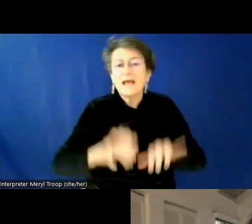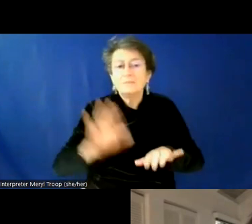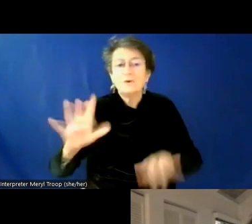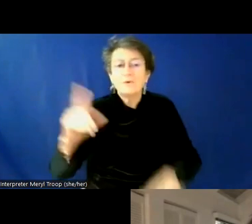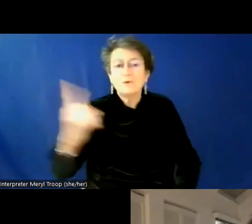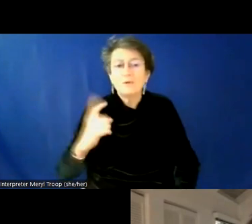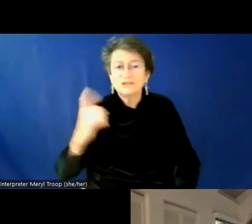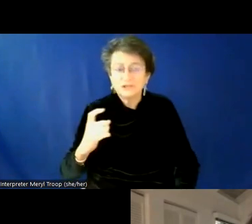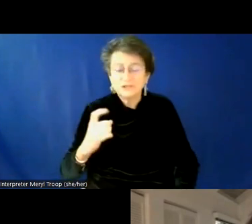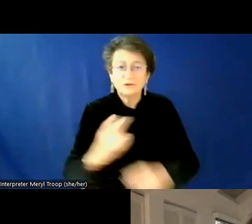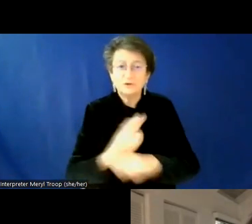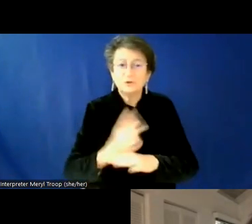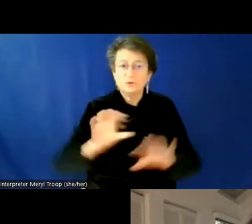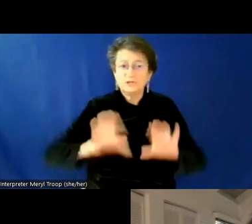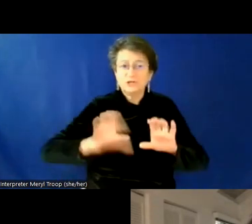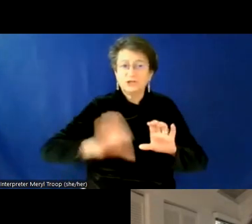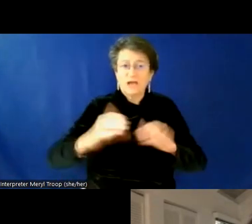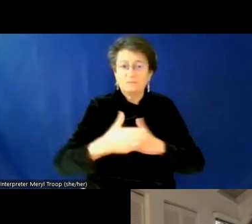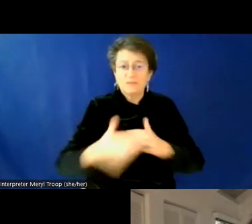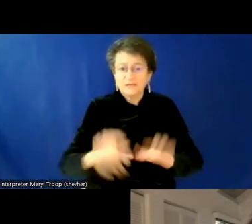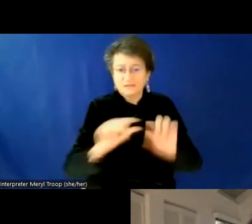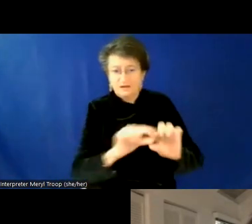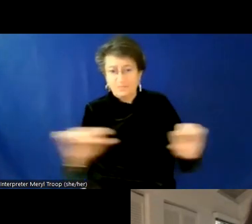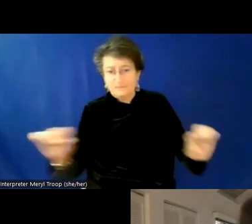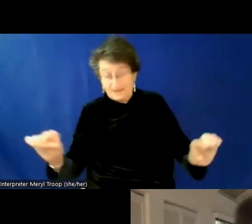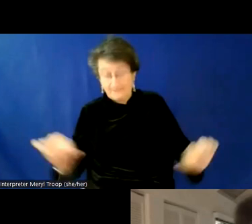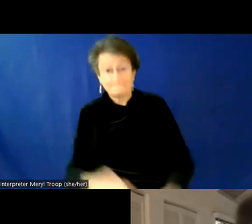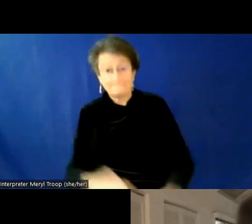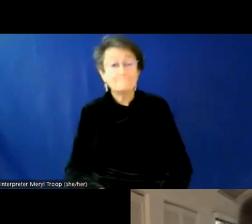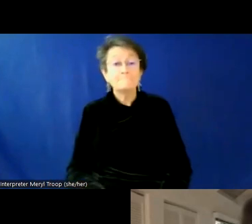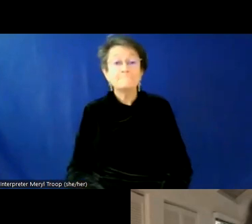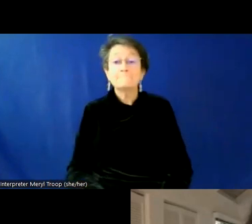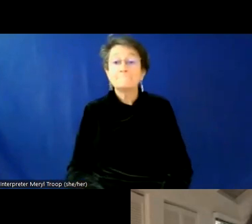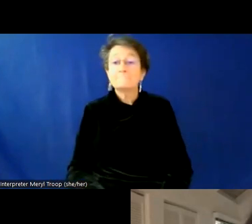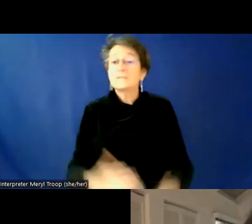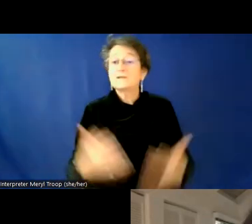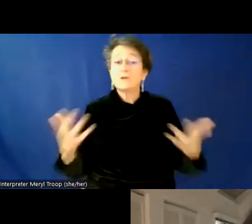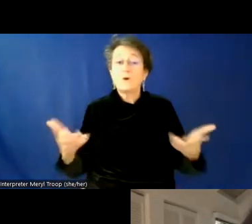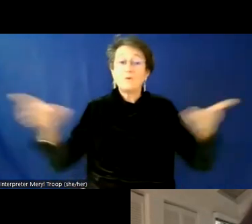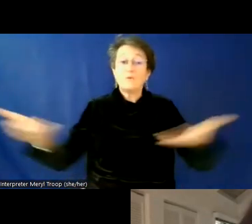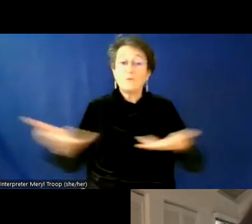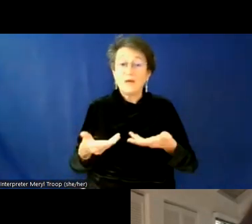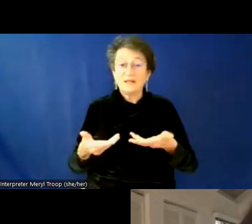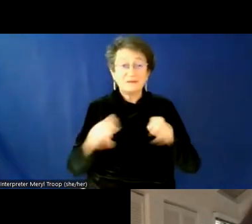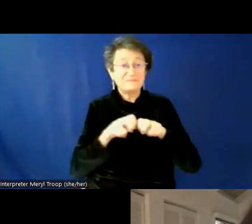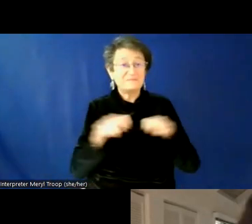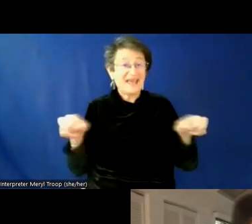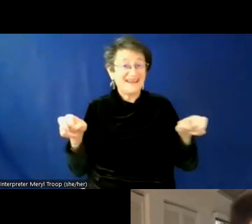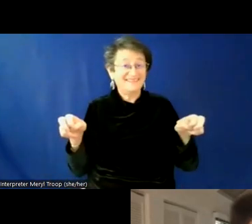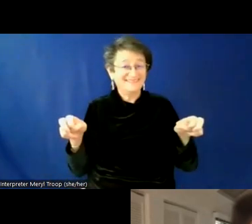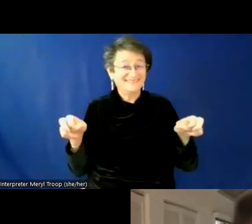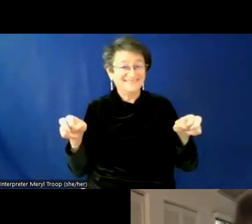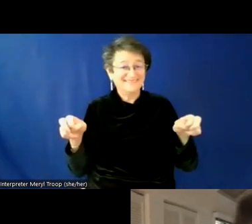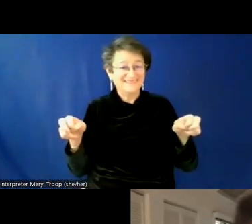along using the chat feature at the bottom of your zoom screen. So welcome panel. We, uh,